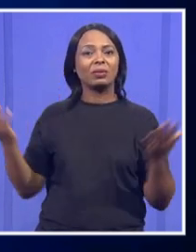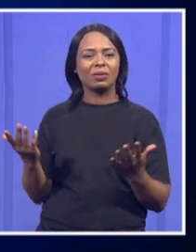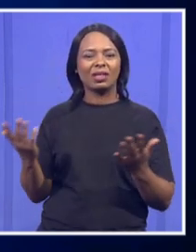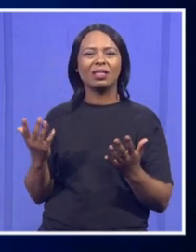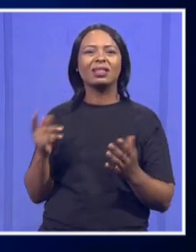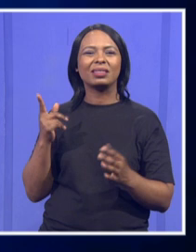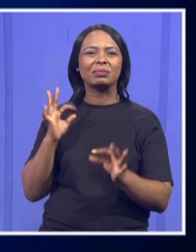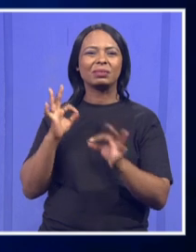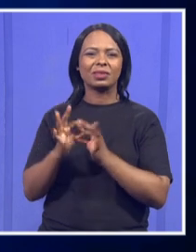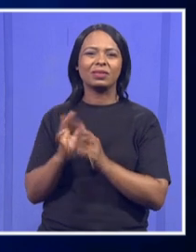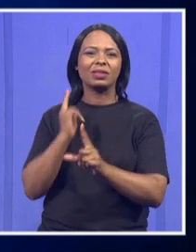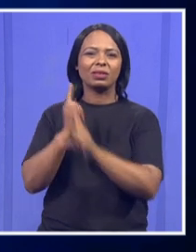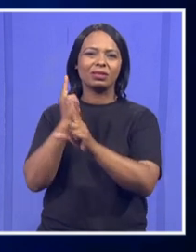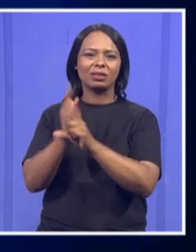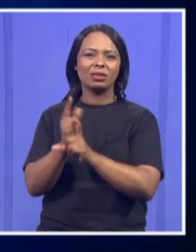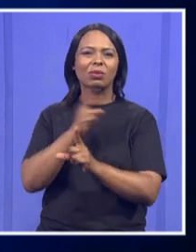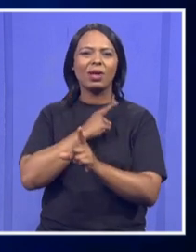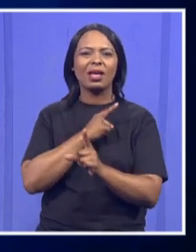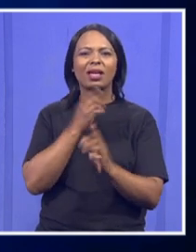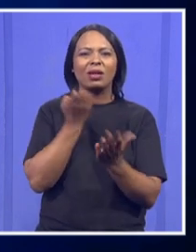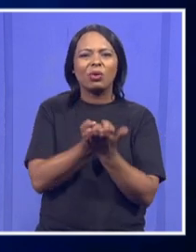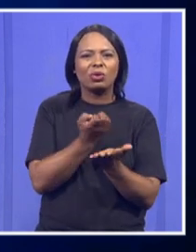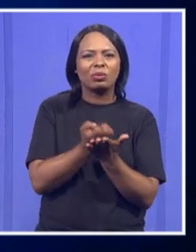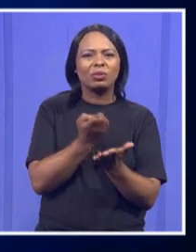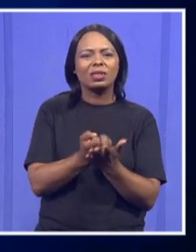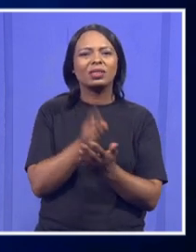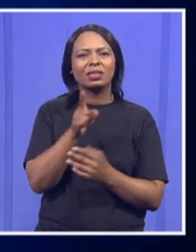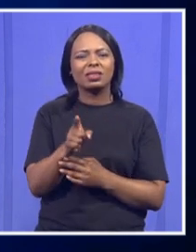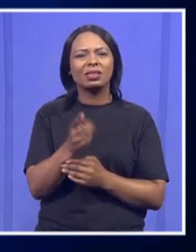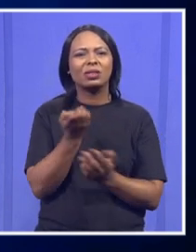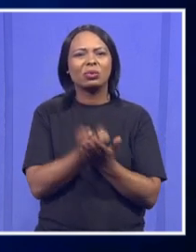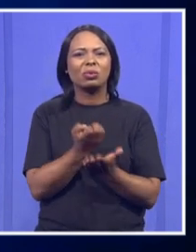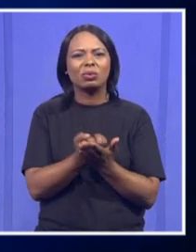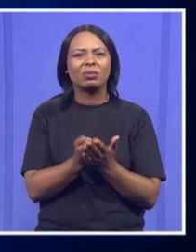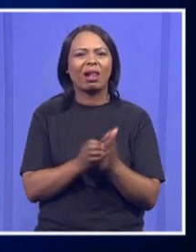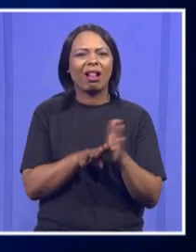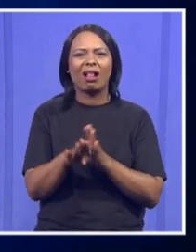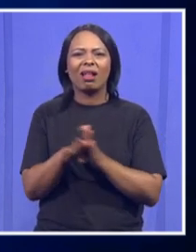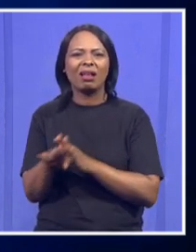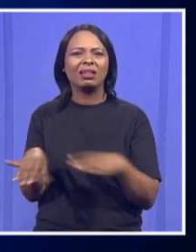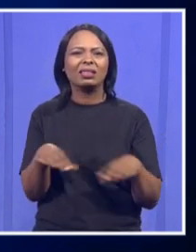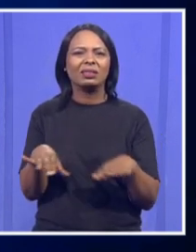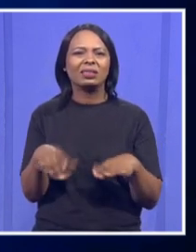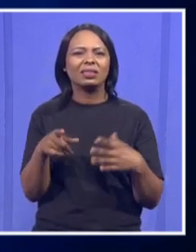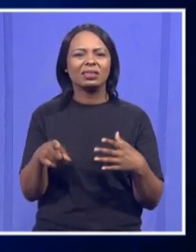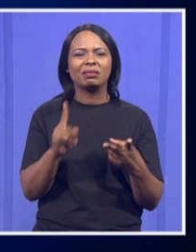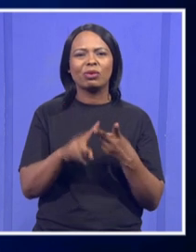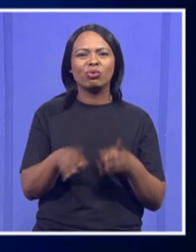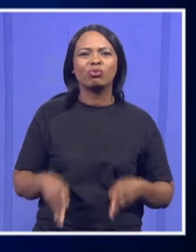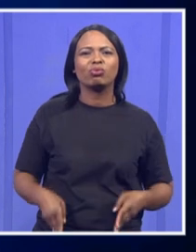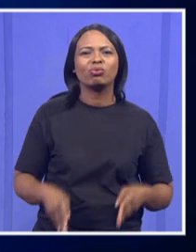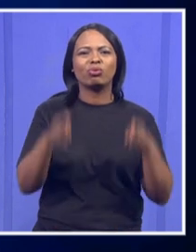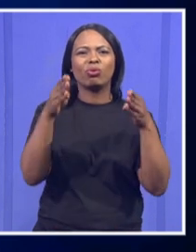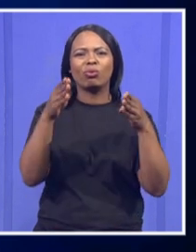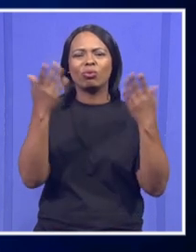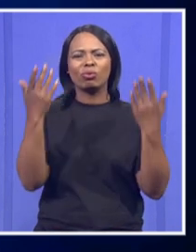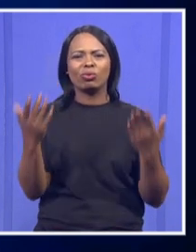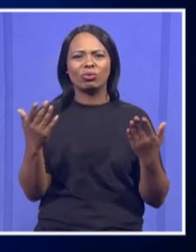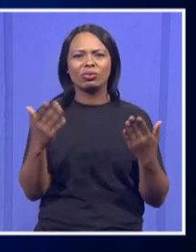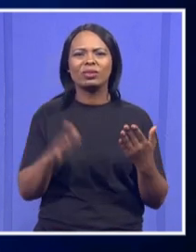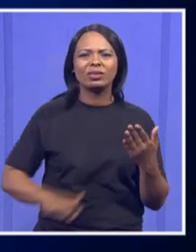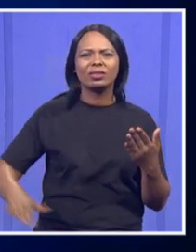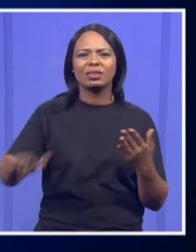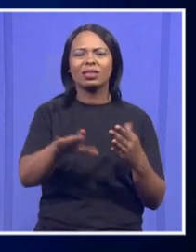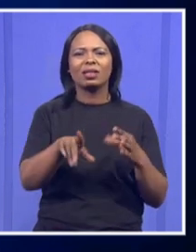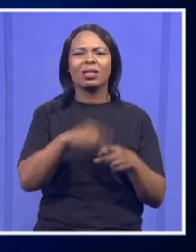for any economic activity. And also not doing that, but the roads, the roads in part of Gauteng